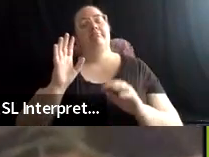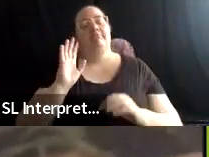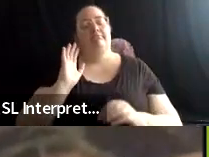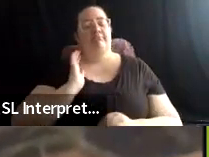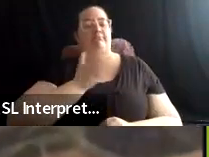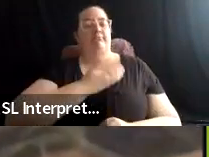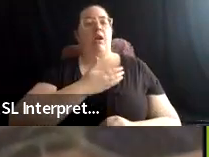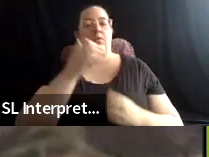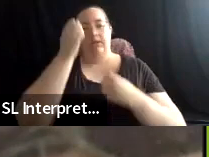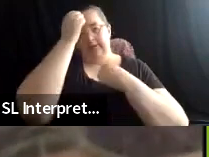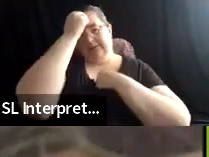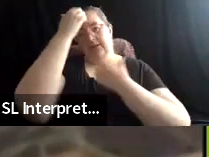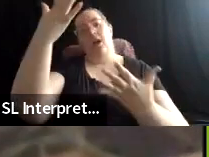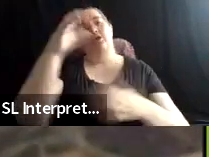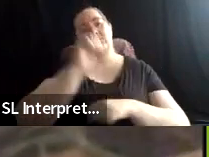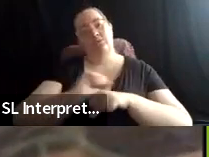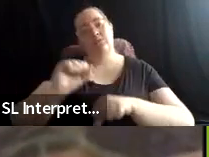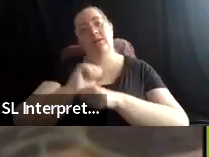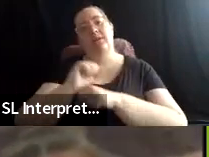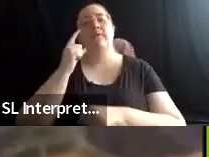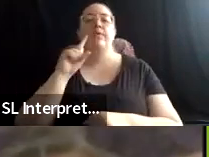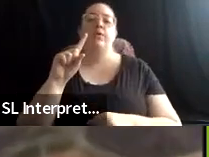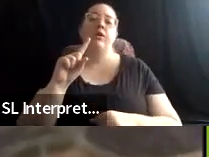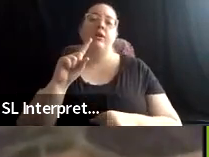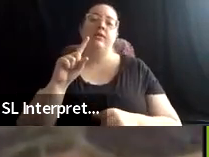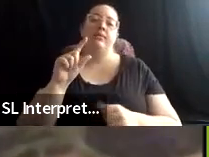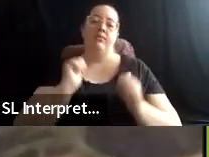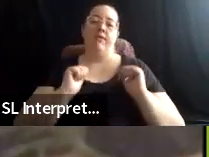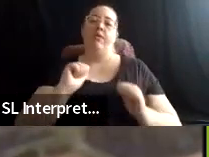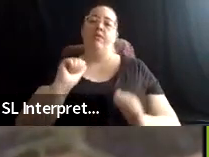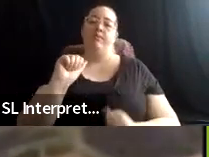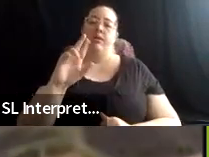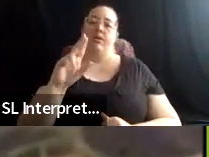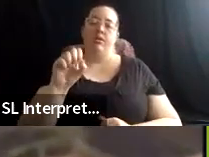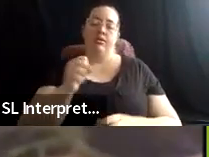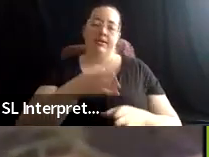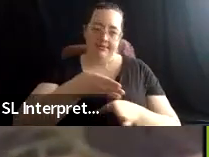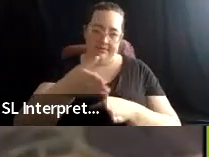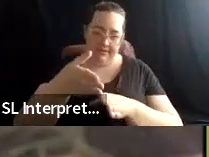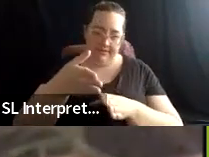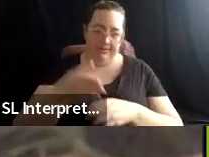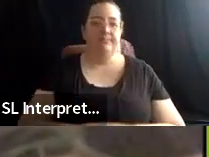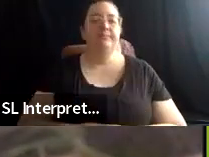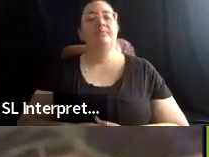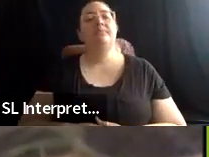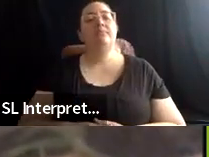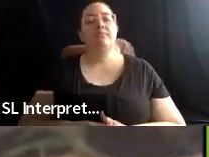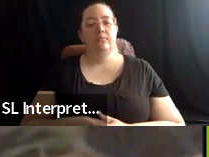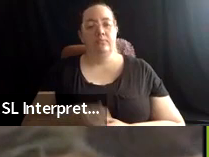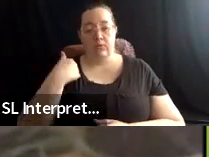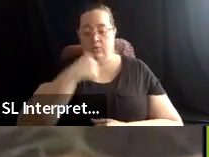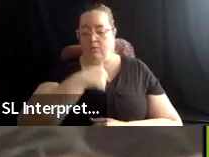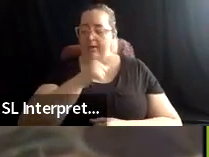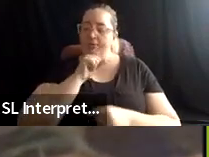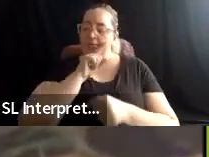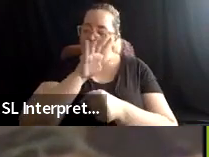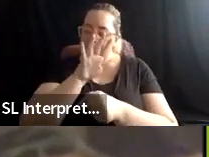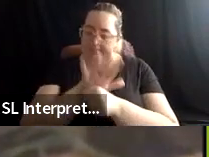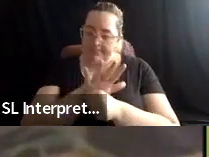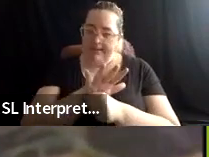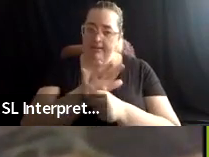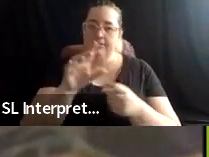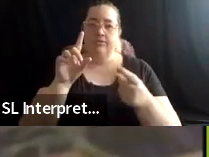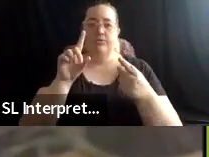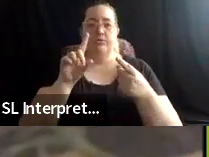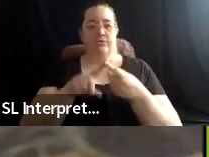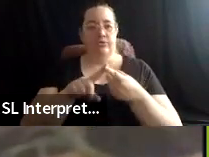that the performing arts field in what is currently called the US must do. We are committed to visioning and